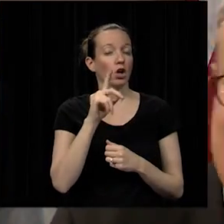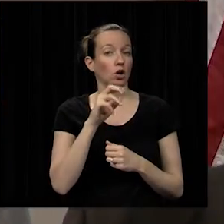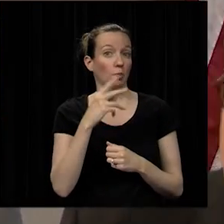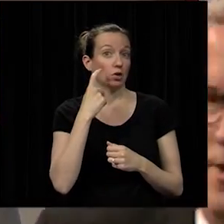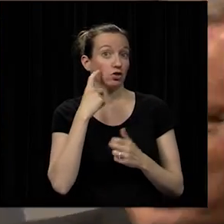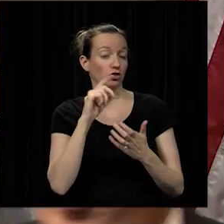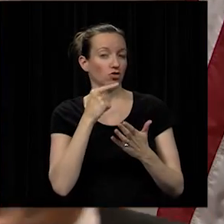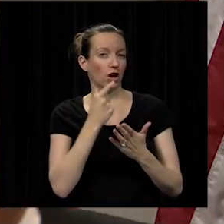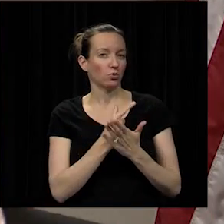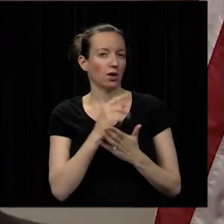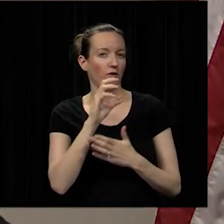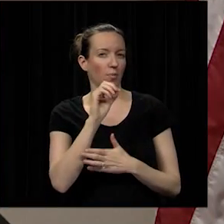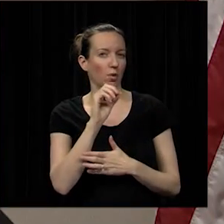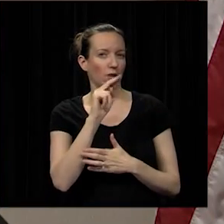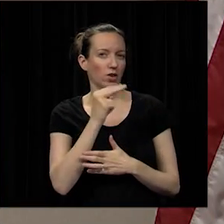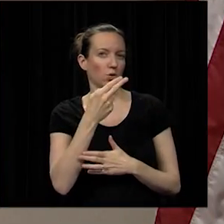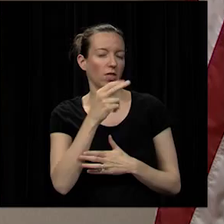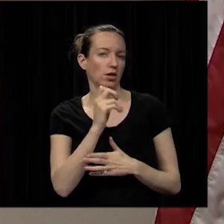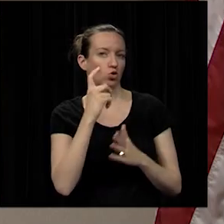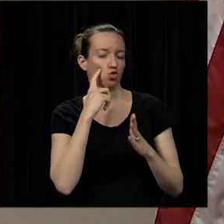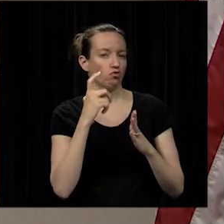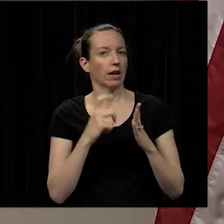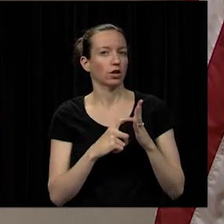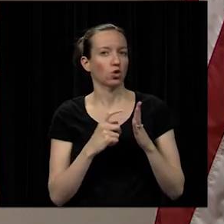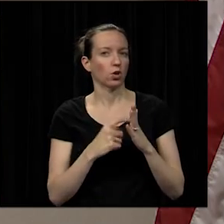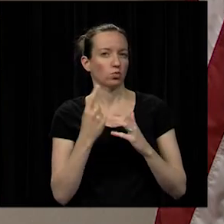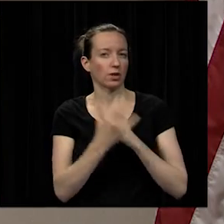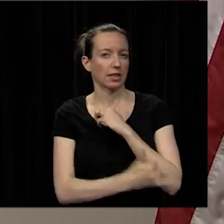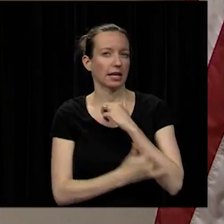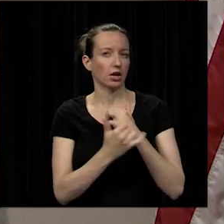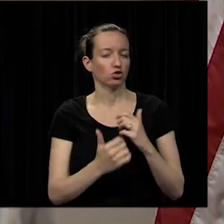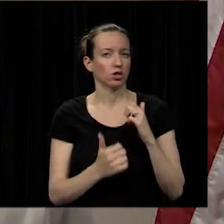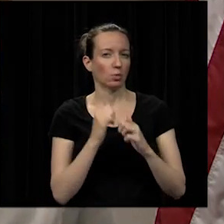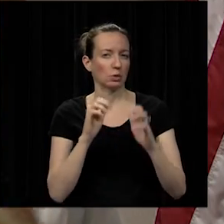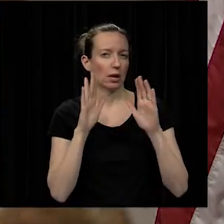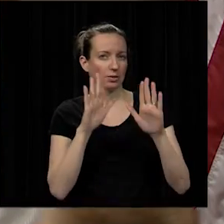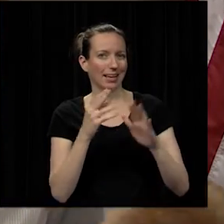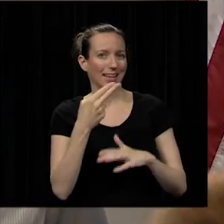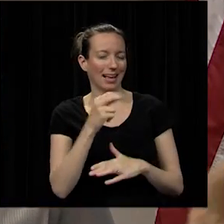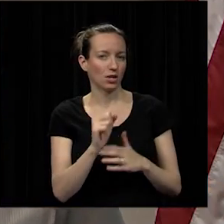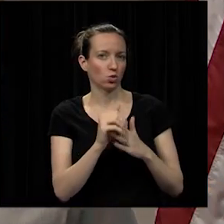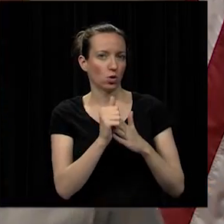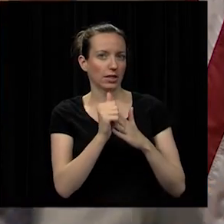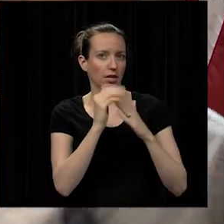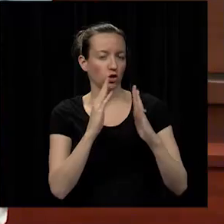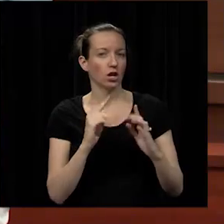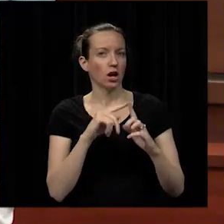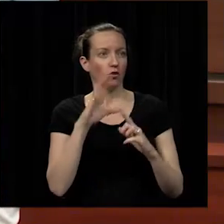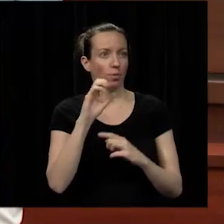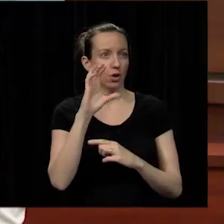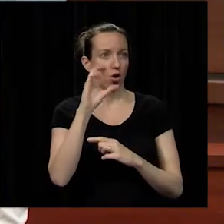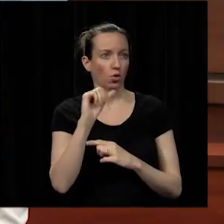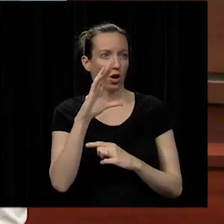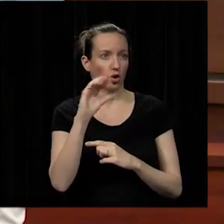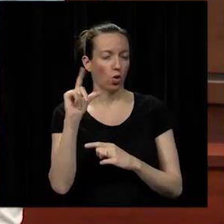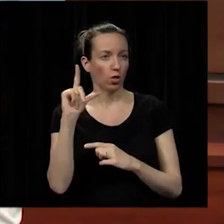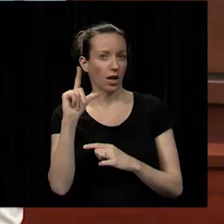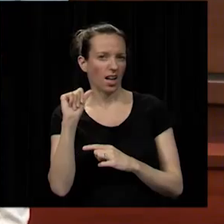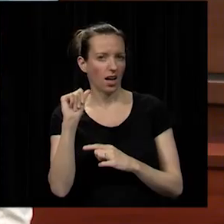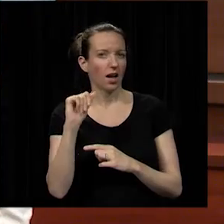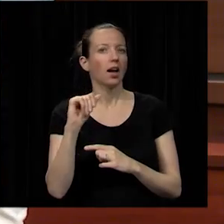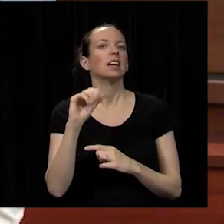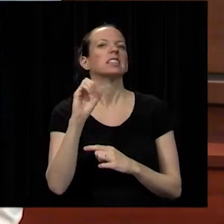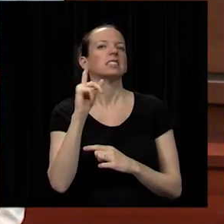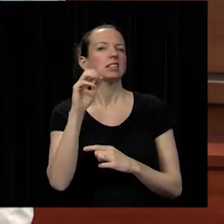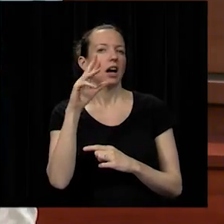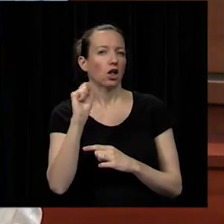graduated from Olathe North and has been recognized as one of the country's most outstanding high school leaders by the Coca-Cola Scholars Foundation. As a